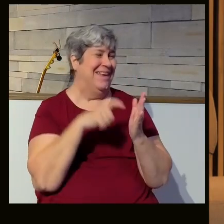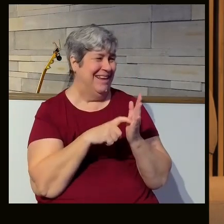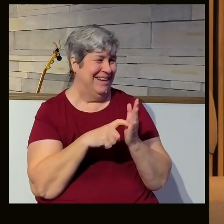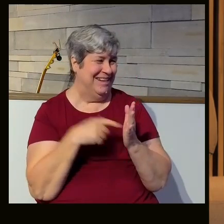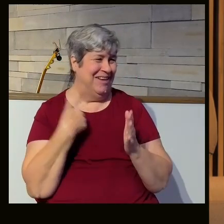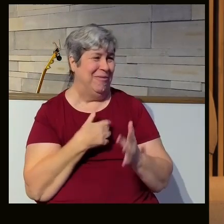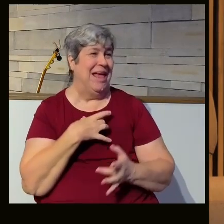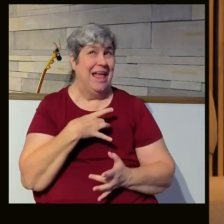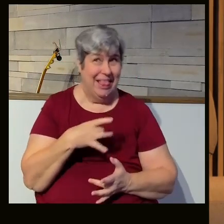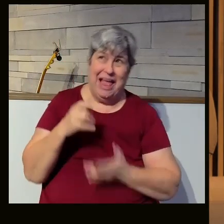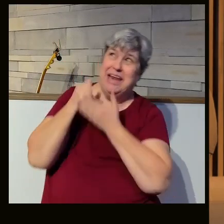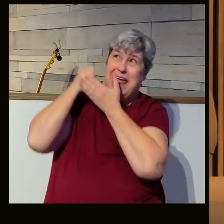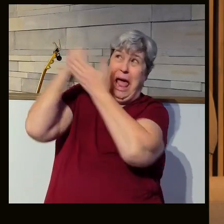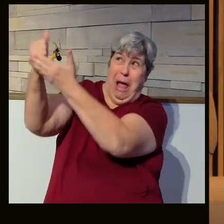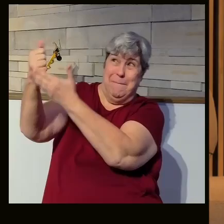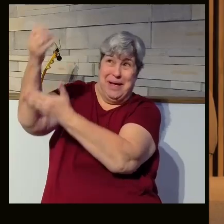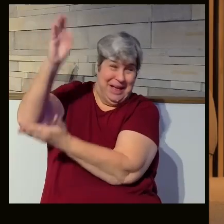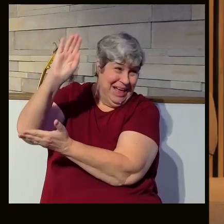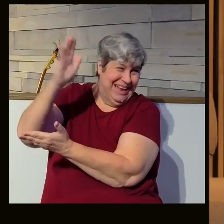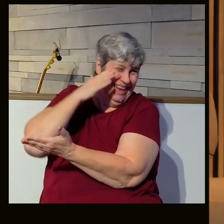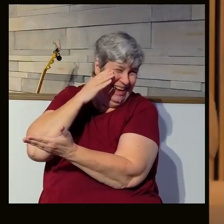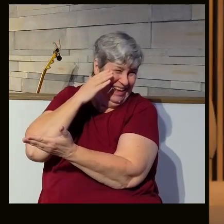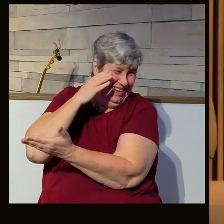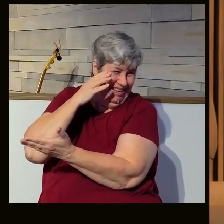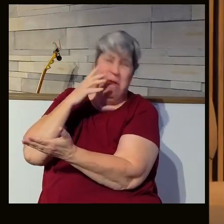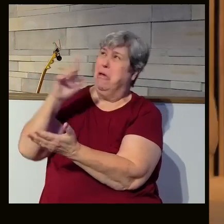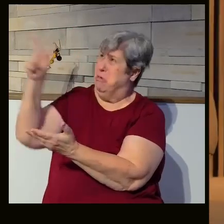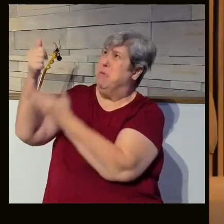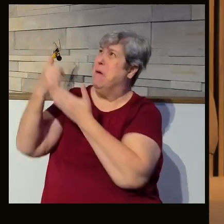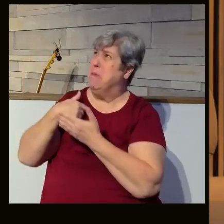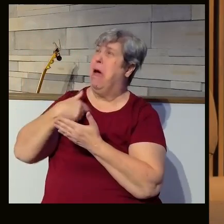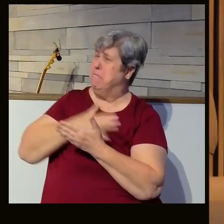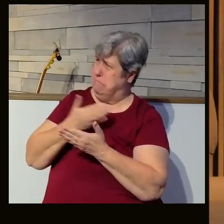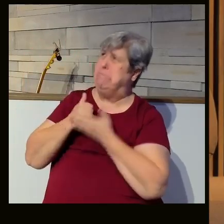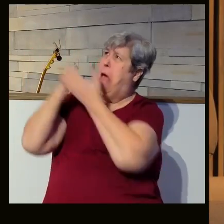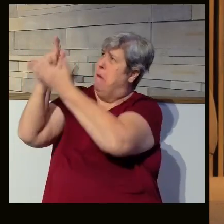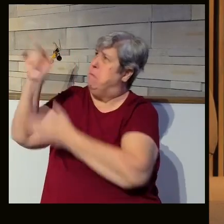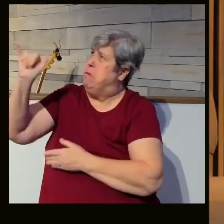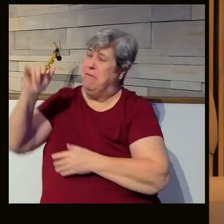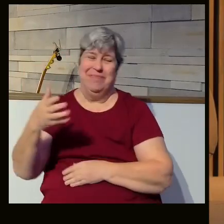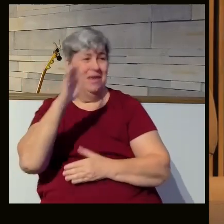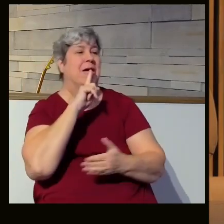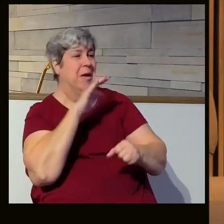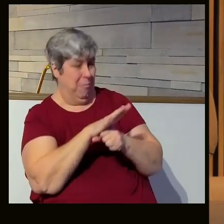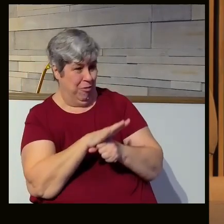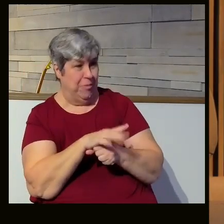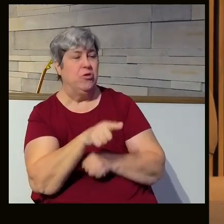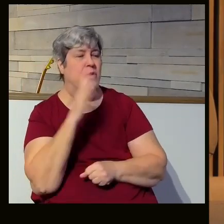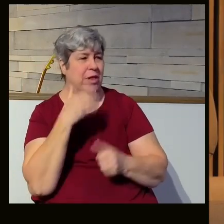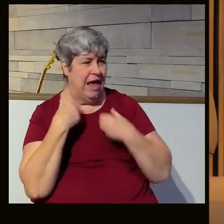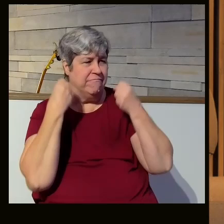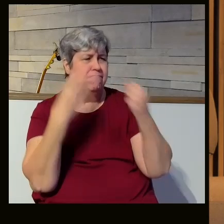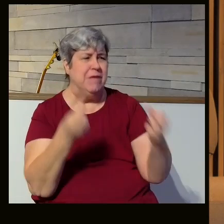we like to help God out? You know, shouldn't it be kind of a two-way street? God, help me, and I'm going to help you. God had promised Abraham to be the